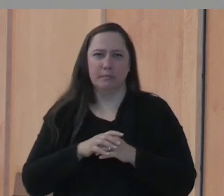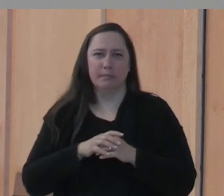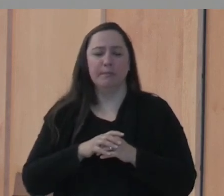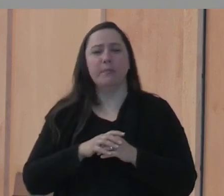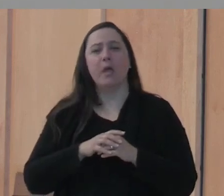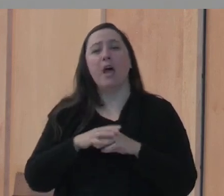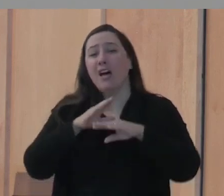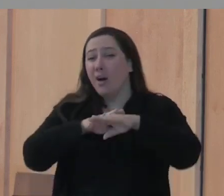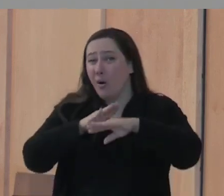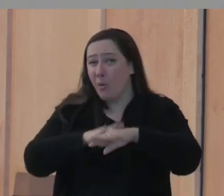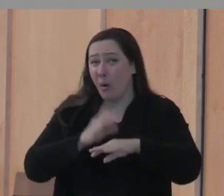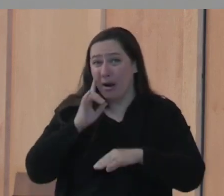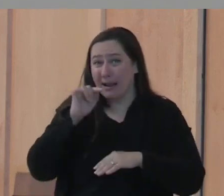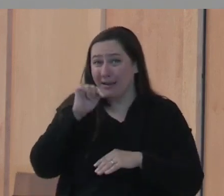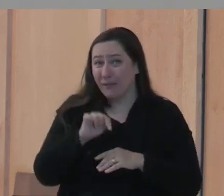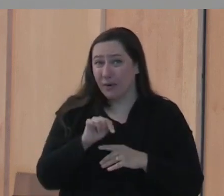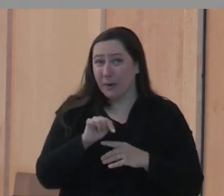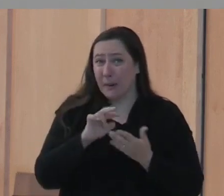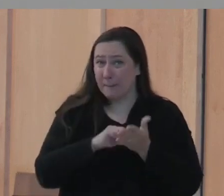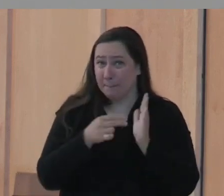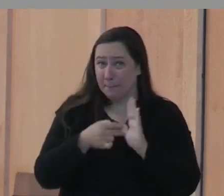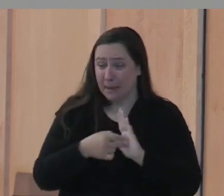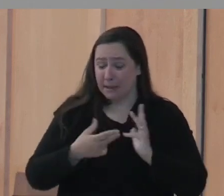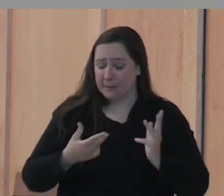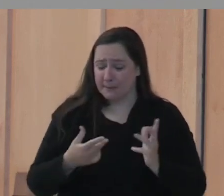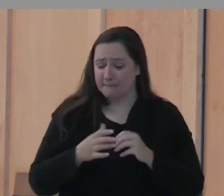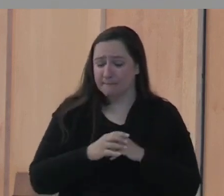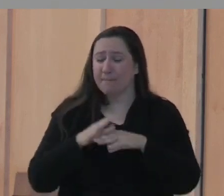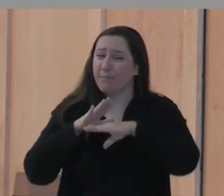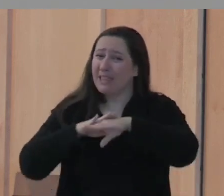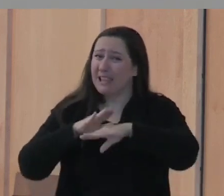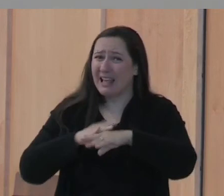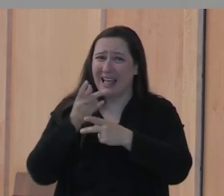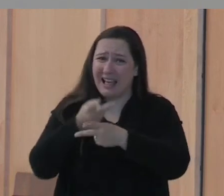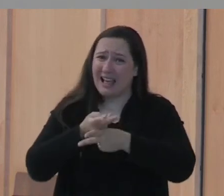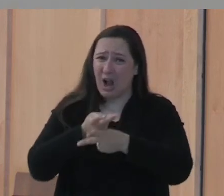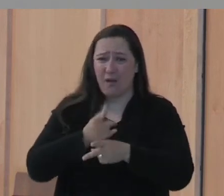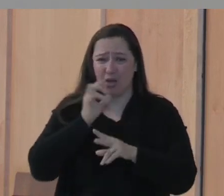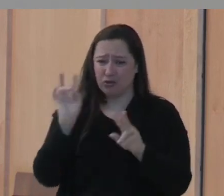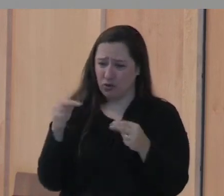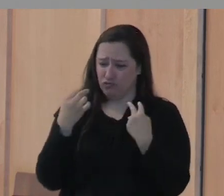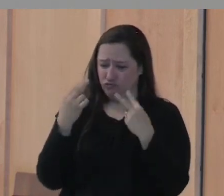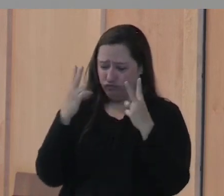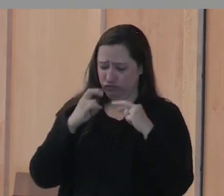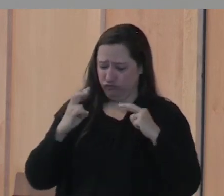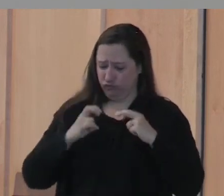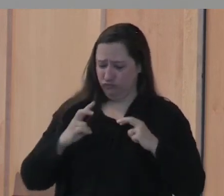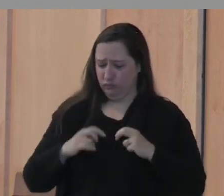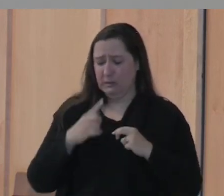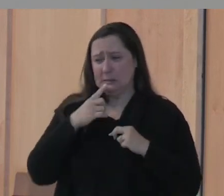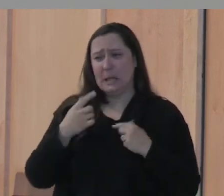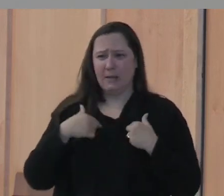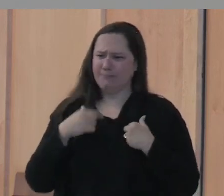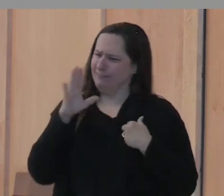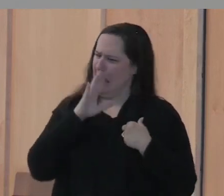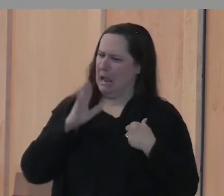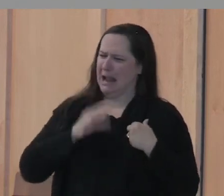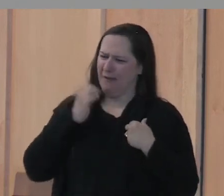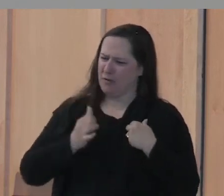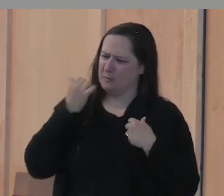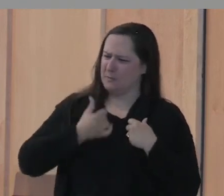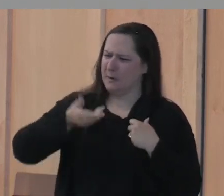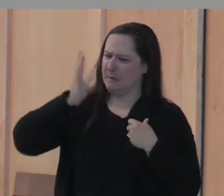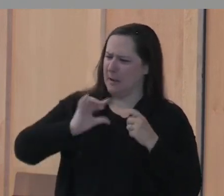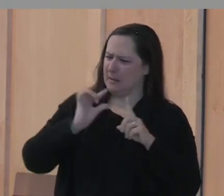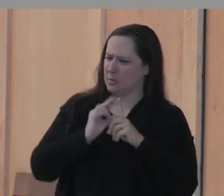And the warning of this parable is be careful that you don't look at yourself and say I would never reject the word